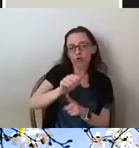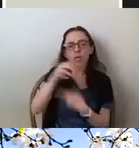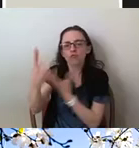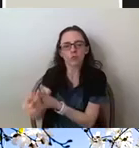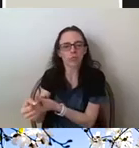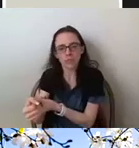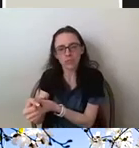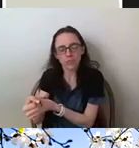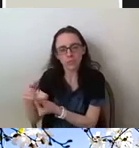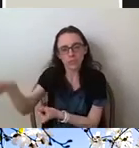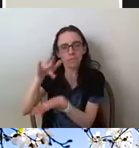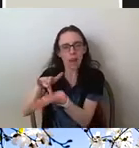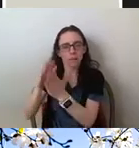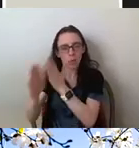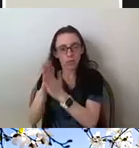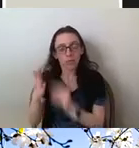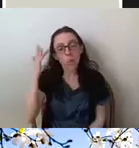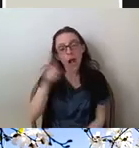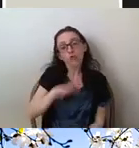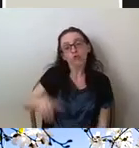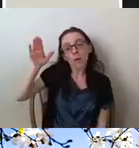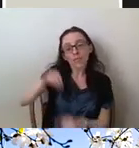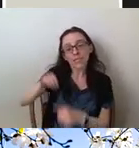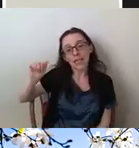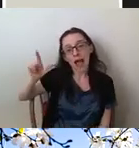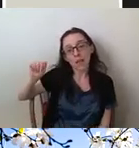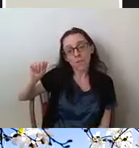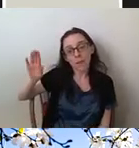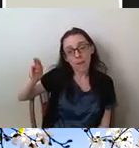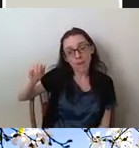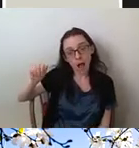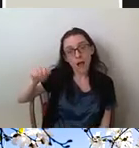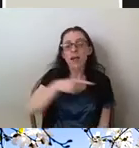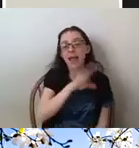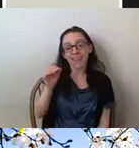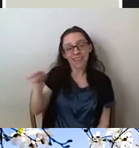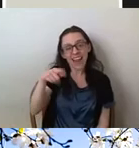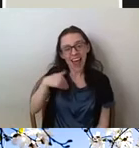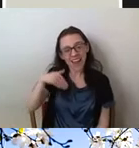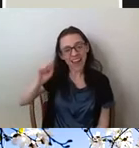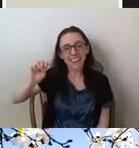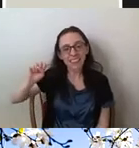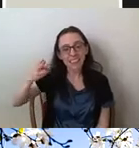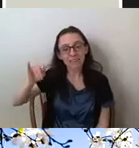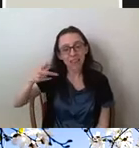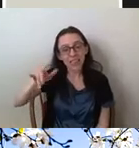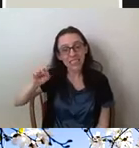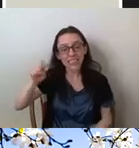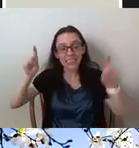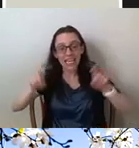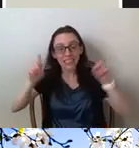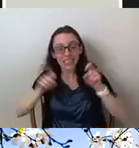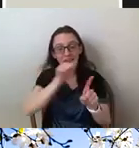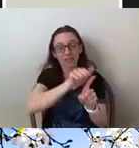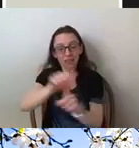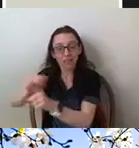Alabama near where the Tuskegee syphilis experiments took place was influential in her family members not seeking treatment